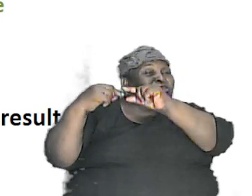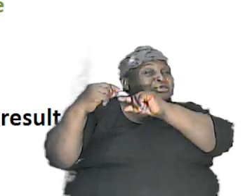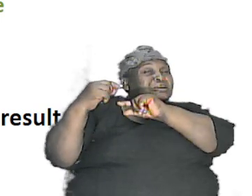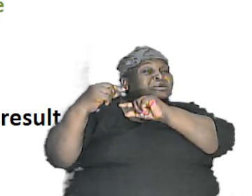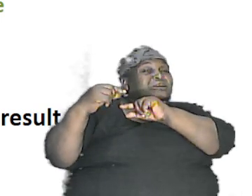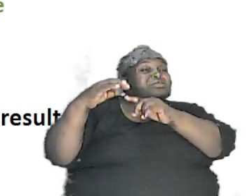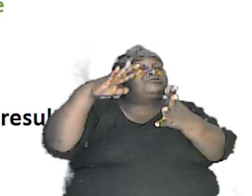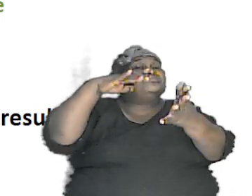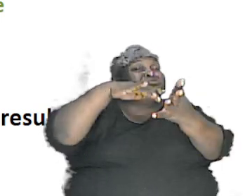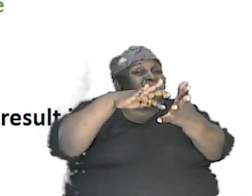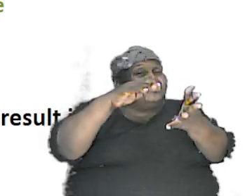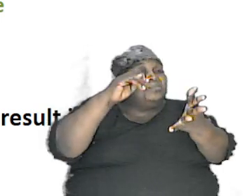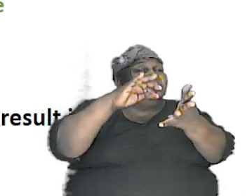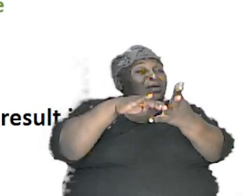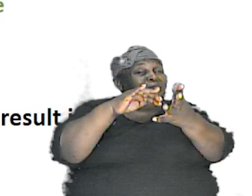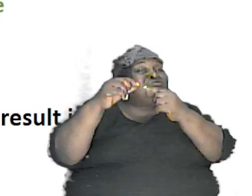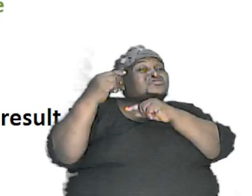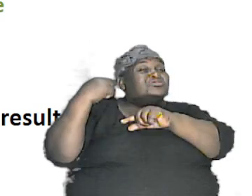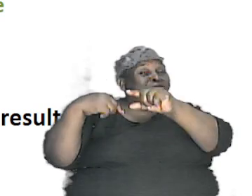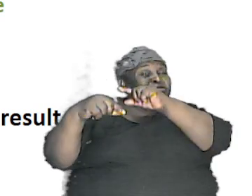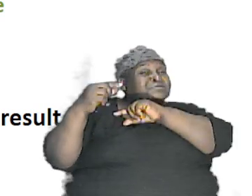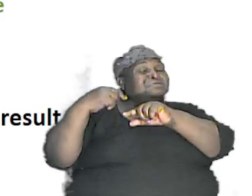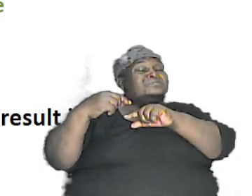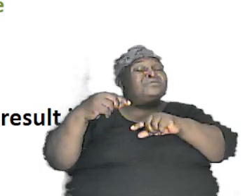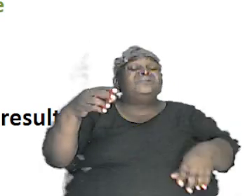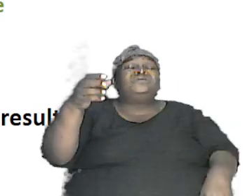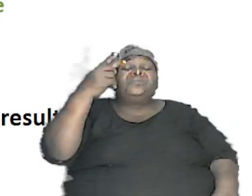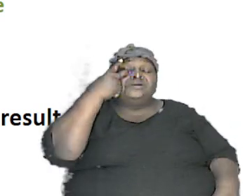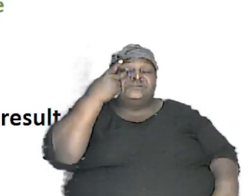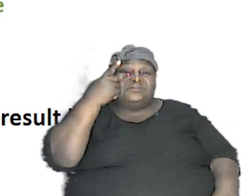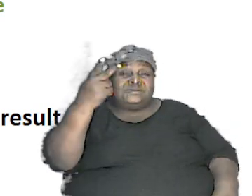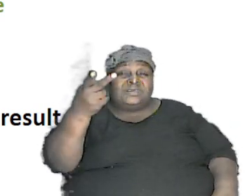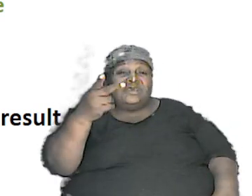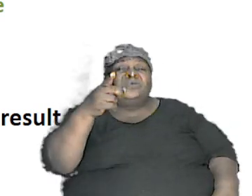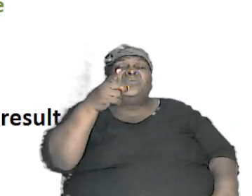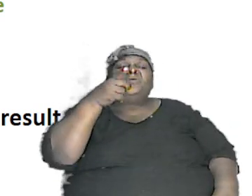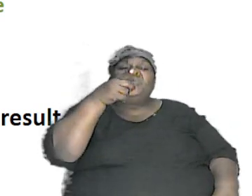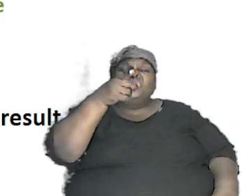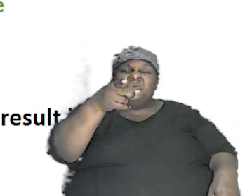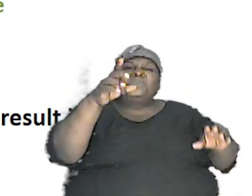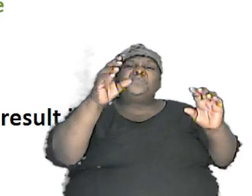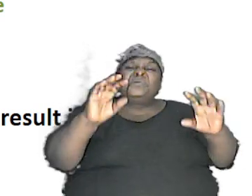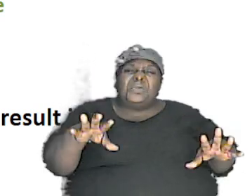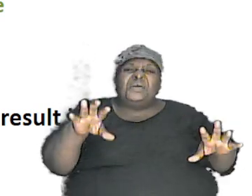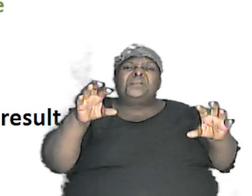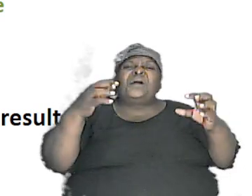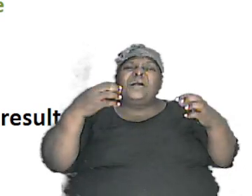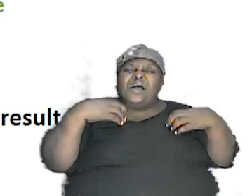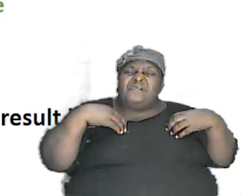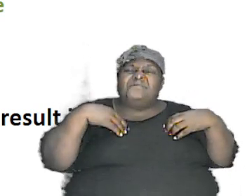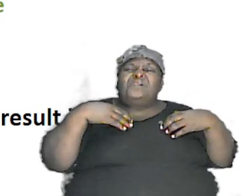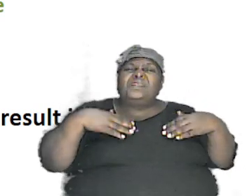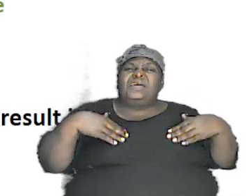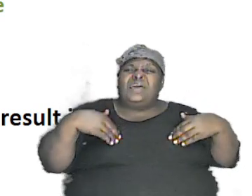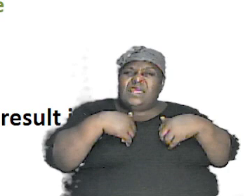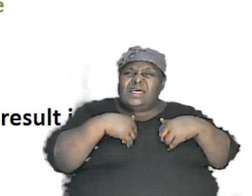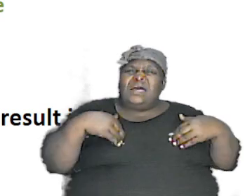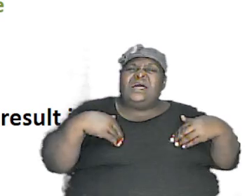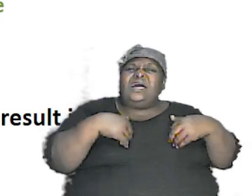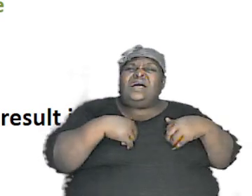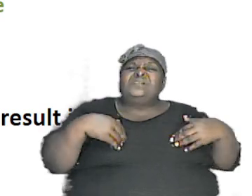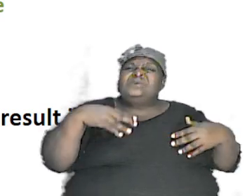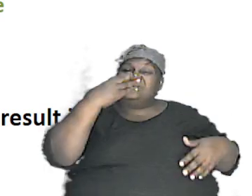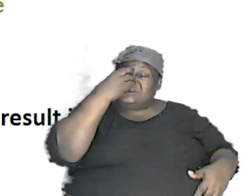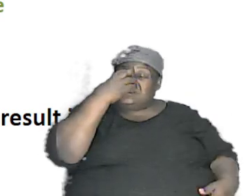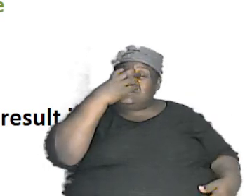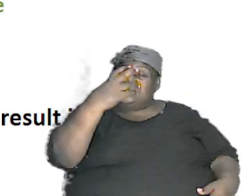of genetics we are going to see that you can have an animal right as you're seeing the wolf there